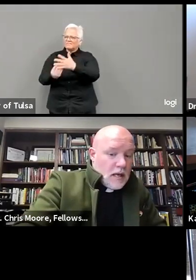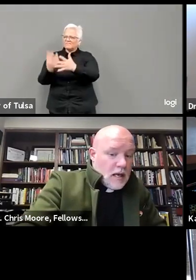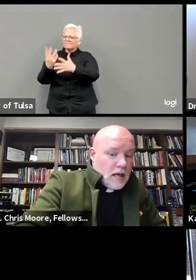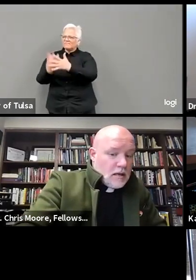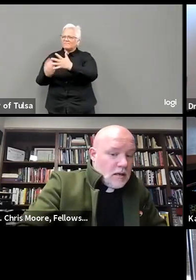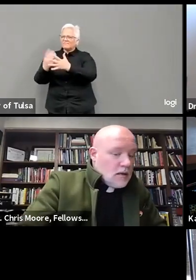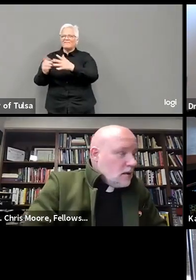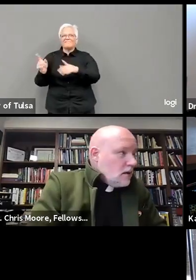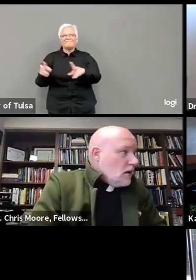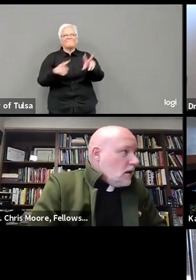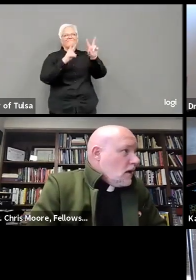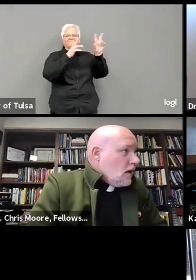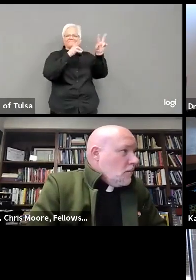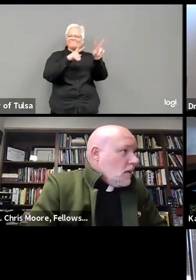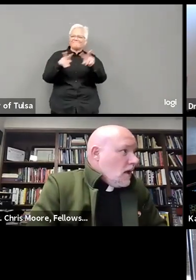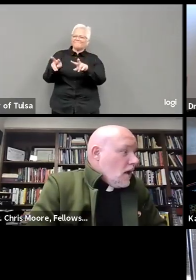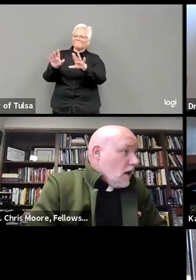peace.